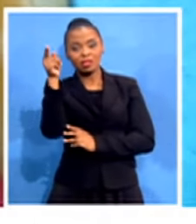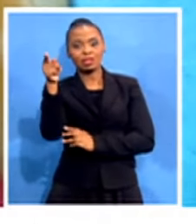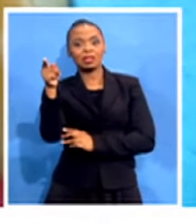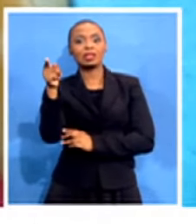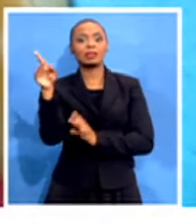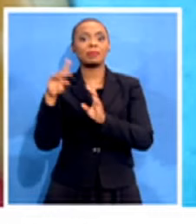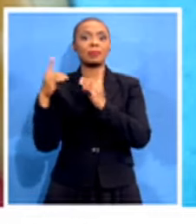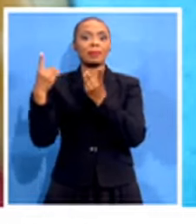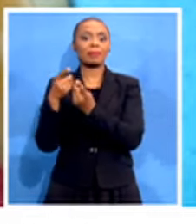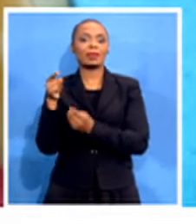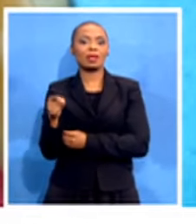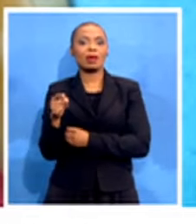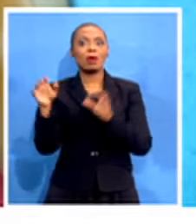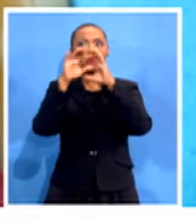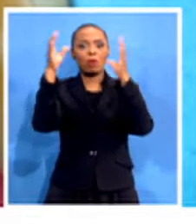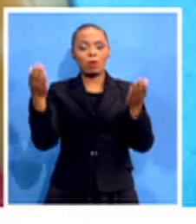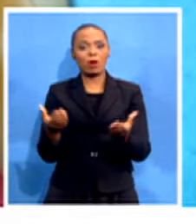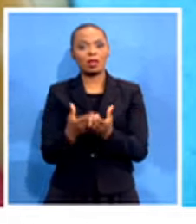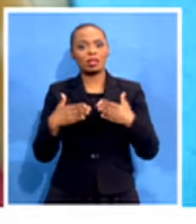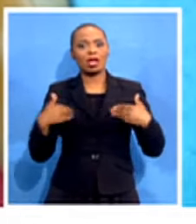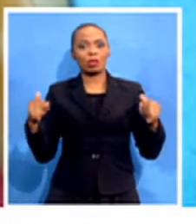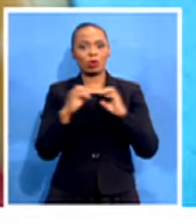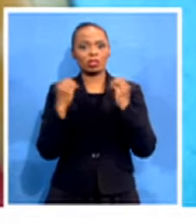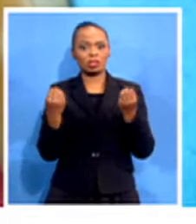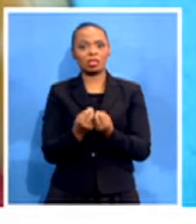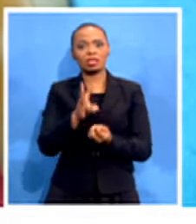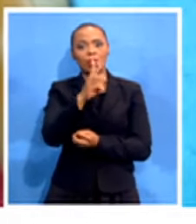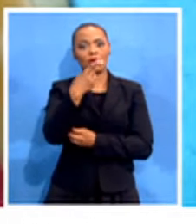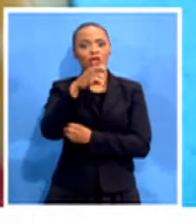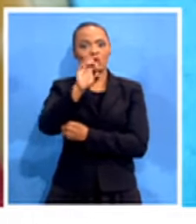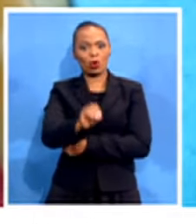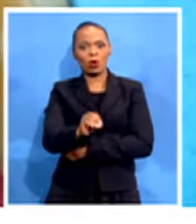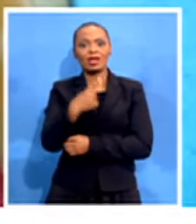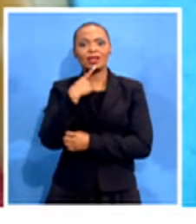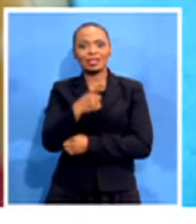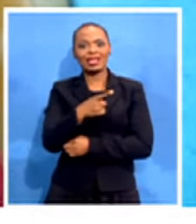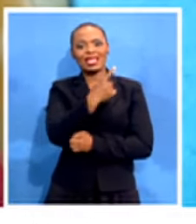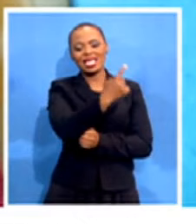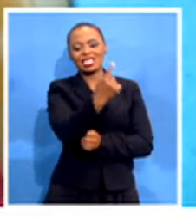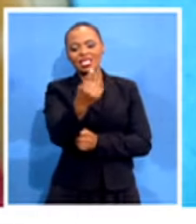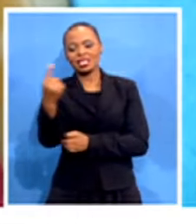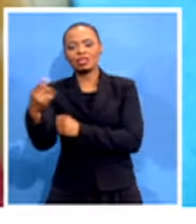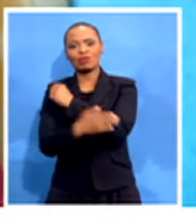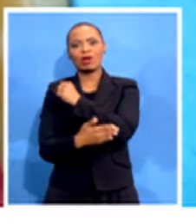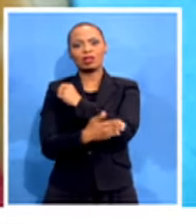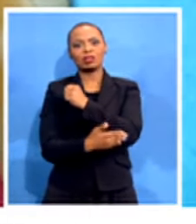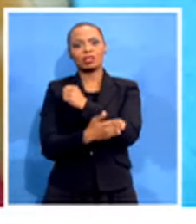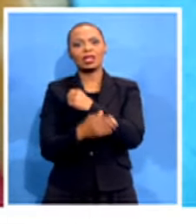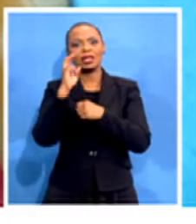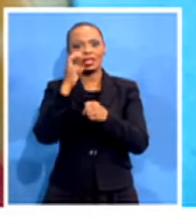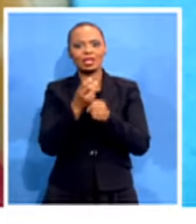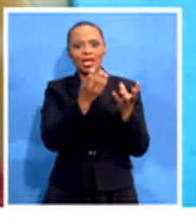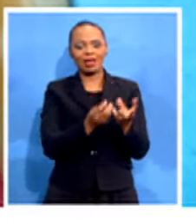published by the World Health Organization that said we must produce, each country must produce 8